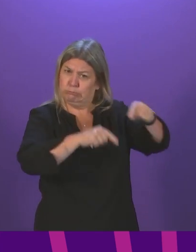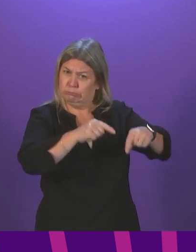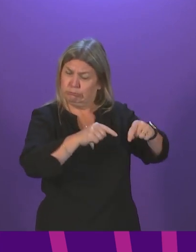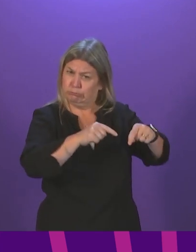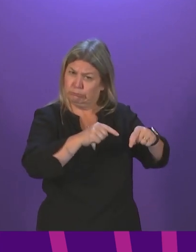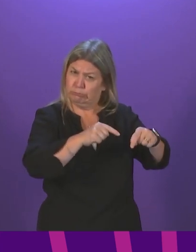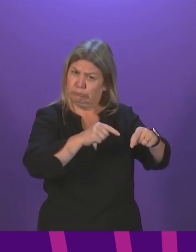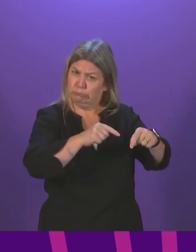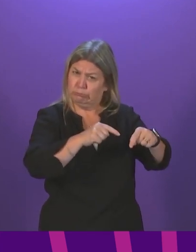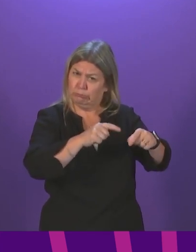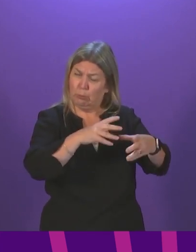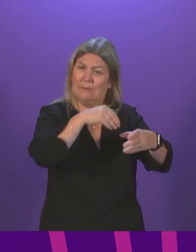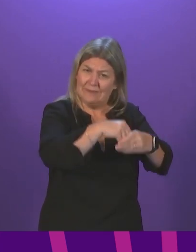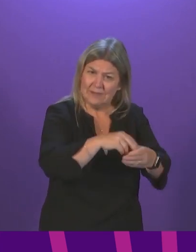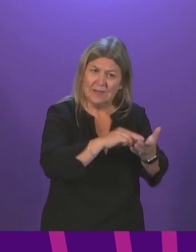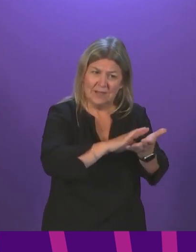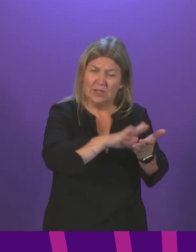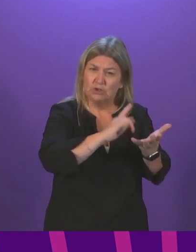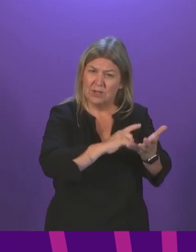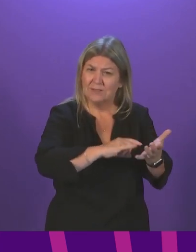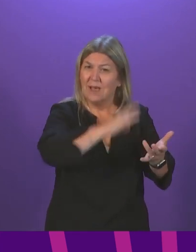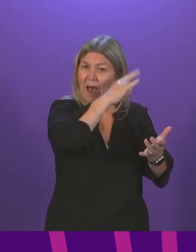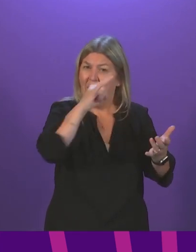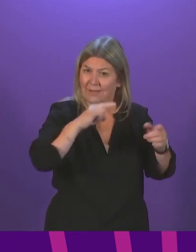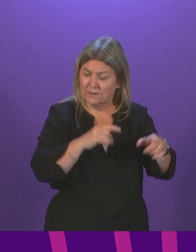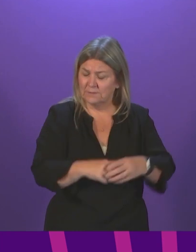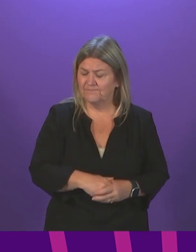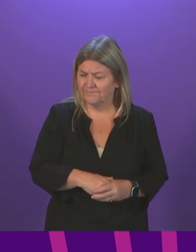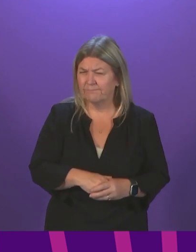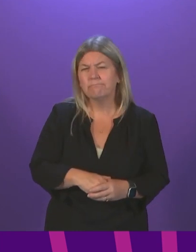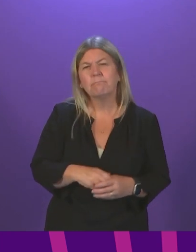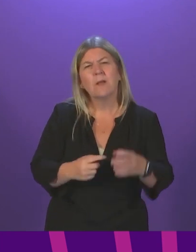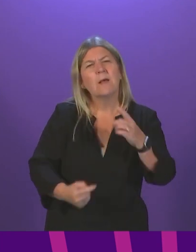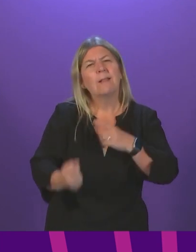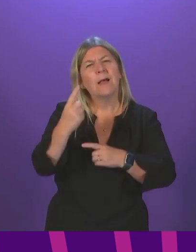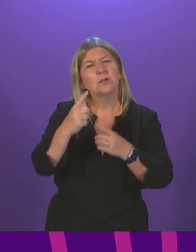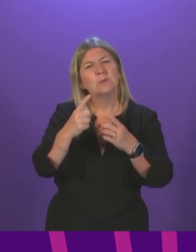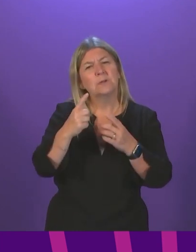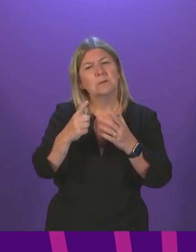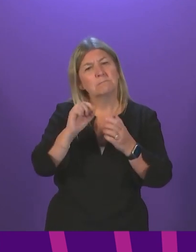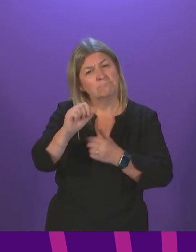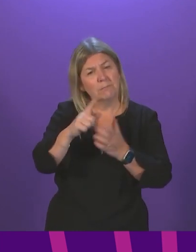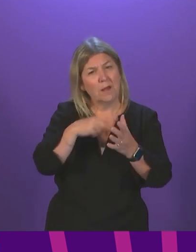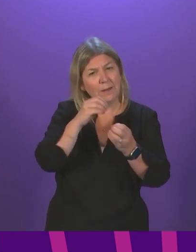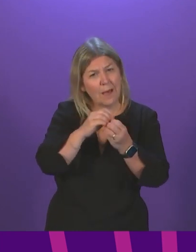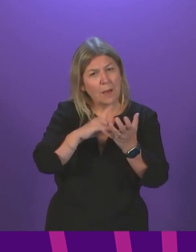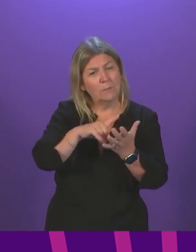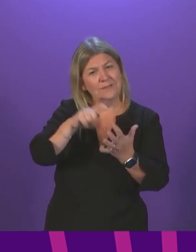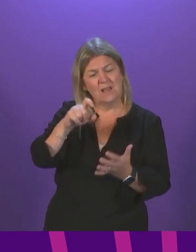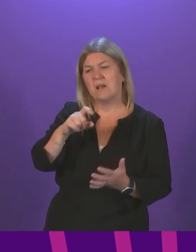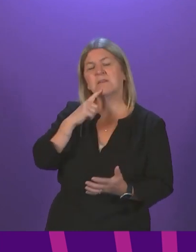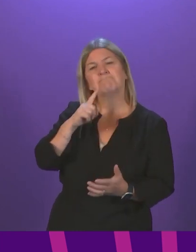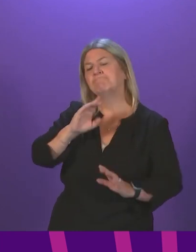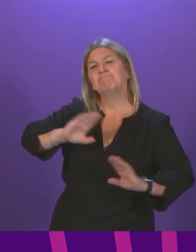problem within NHS Highland. Last week, your Cabinet Secretary renamed on your government's promise to bring forward a debate